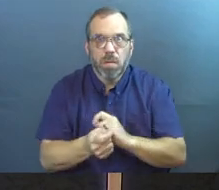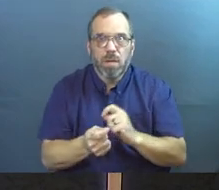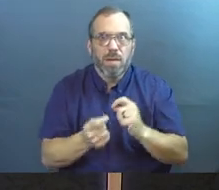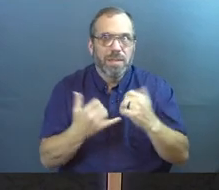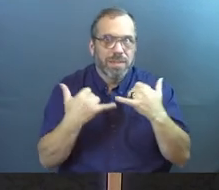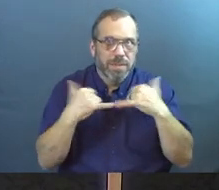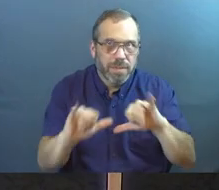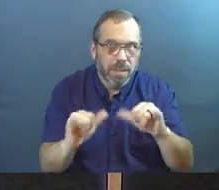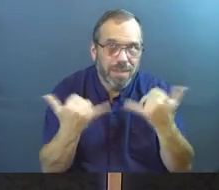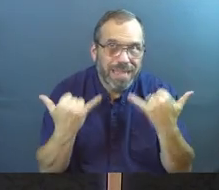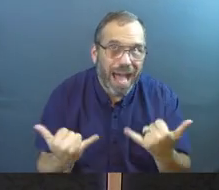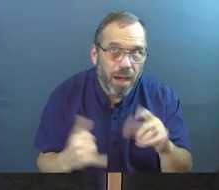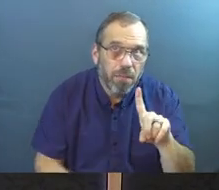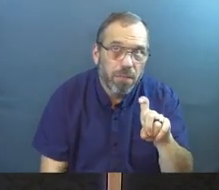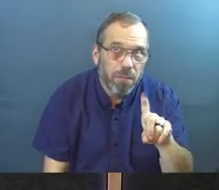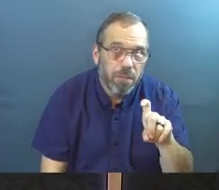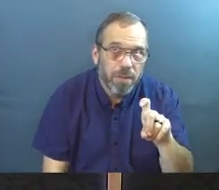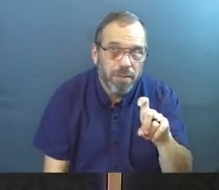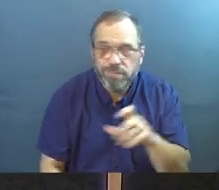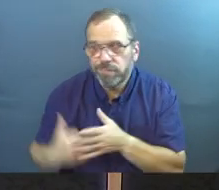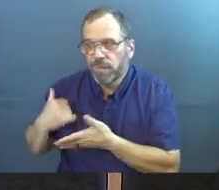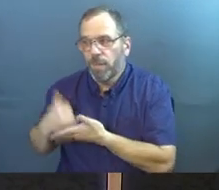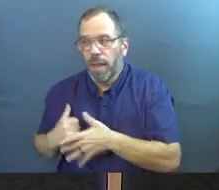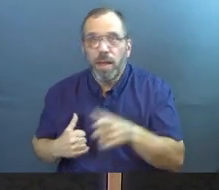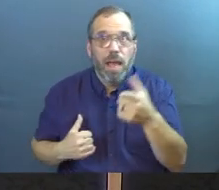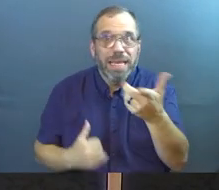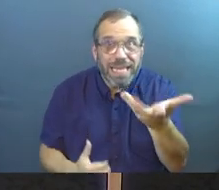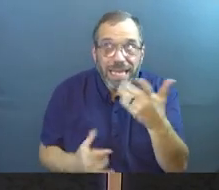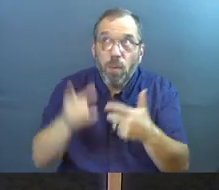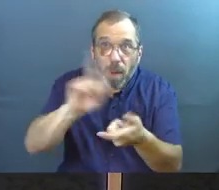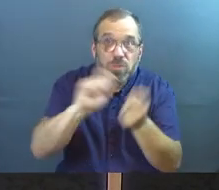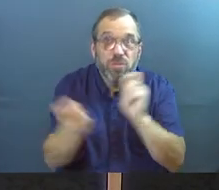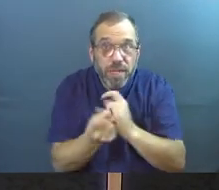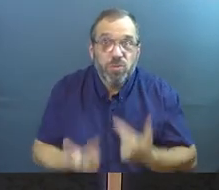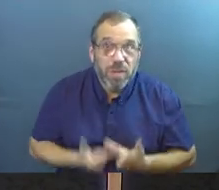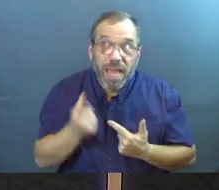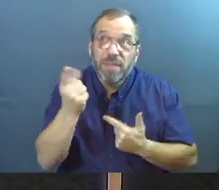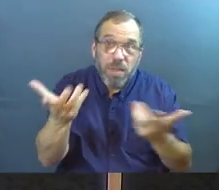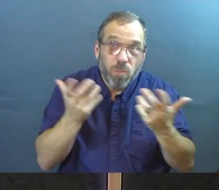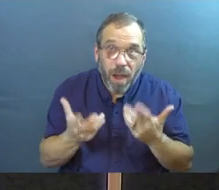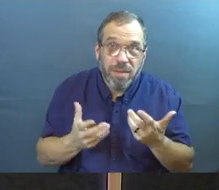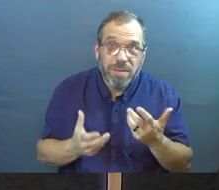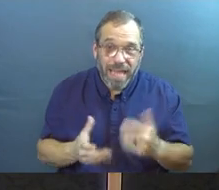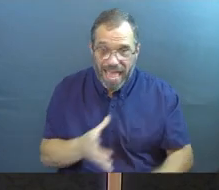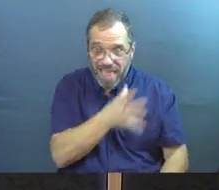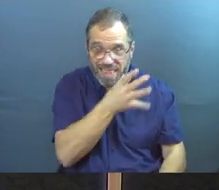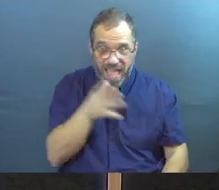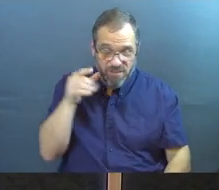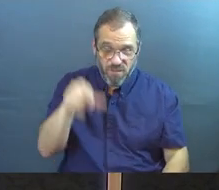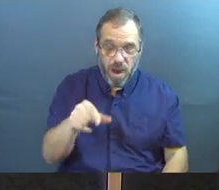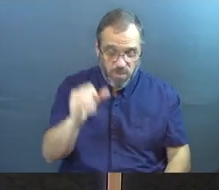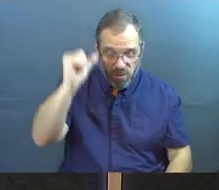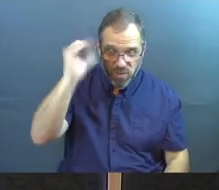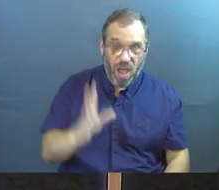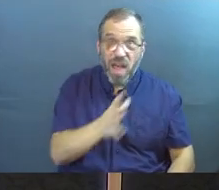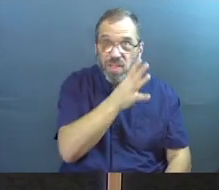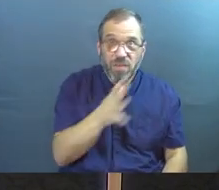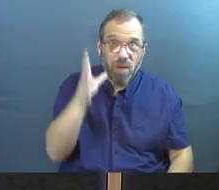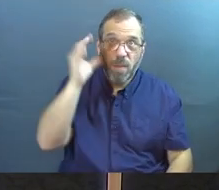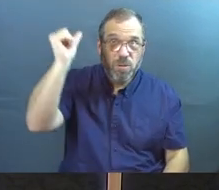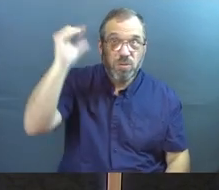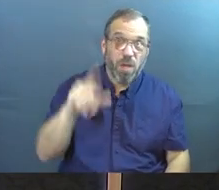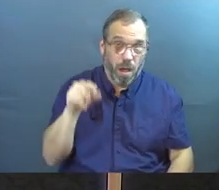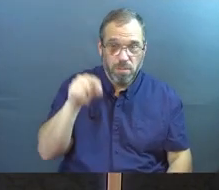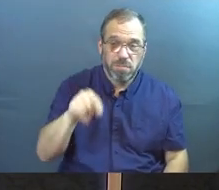Do you still? Because he still wants to. And that farmer is him. He clarifies